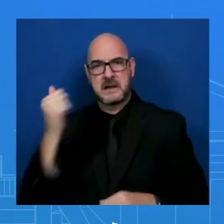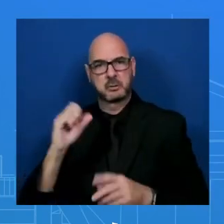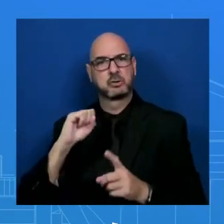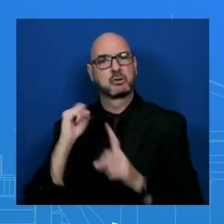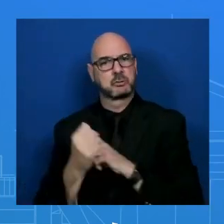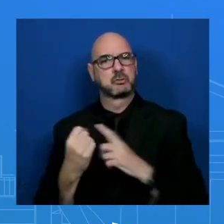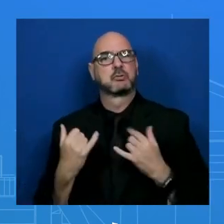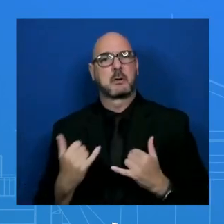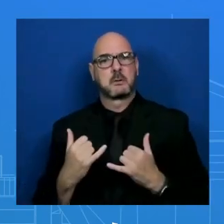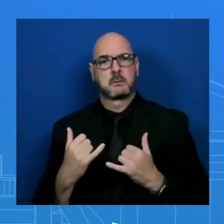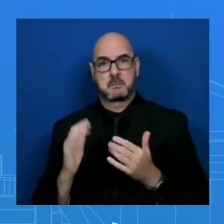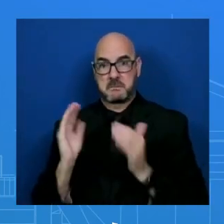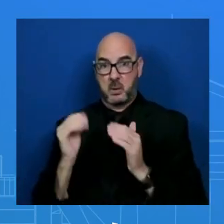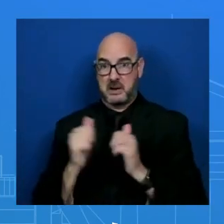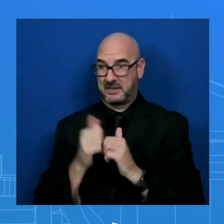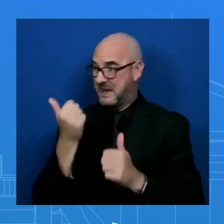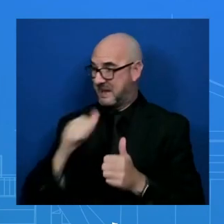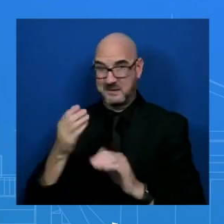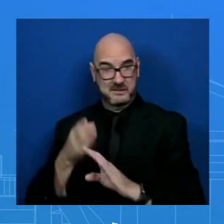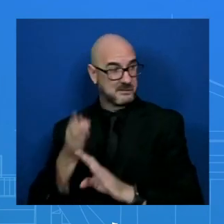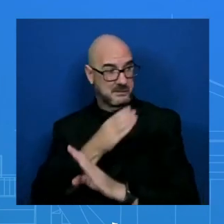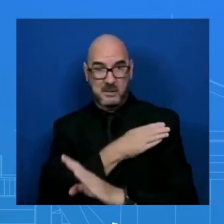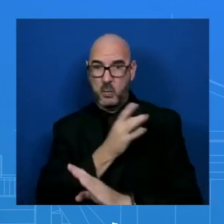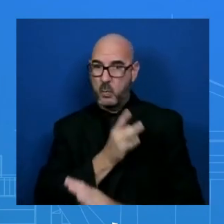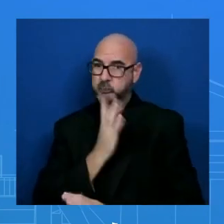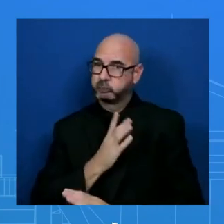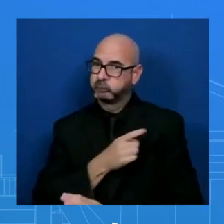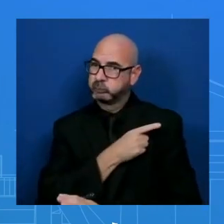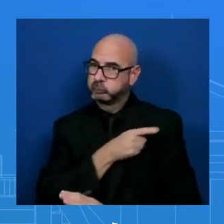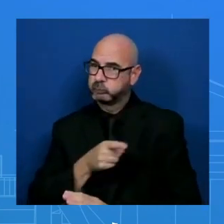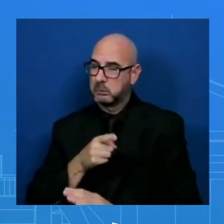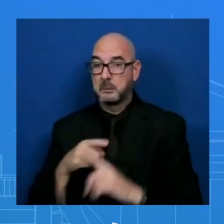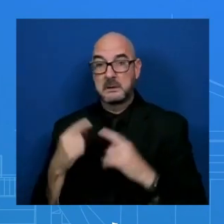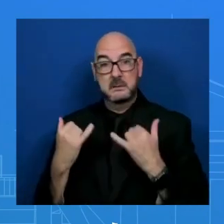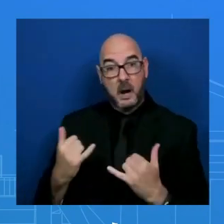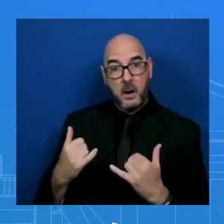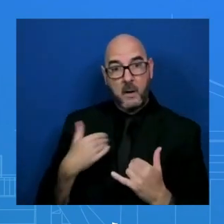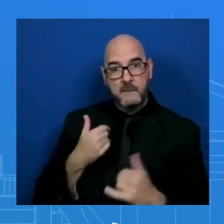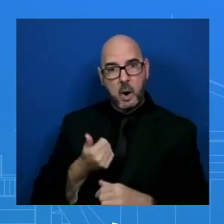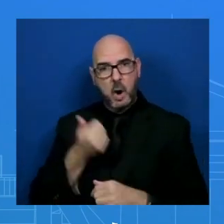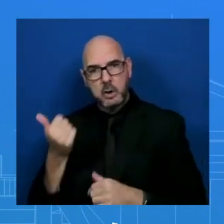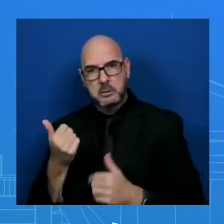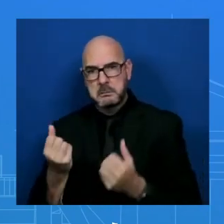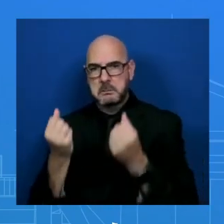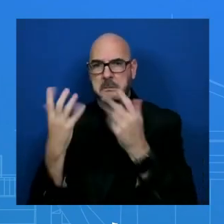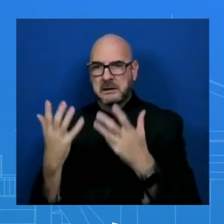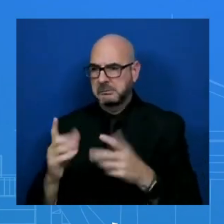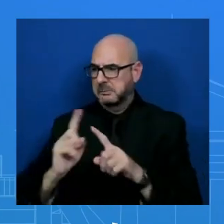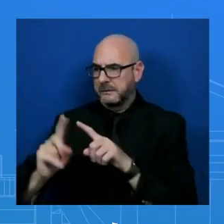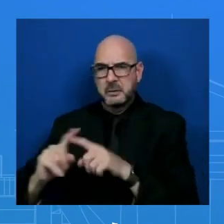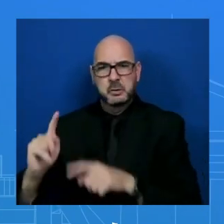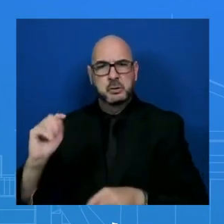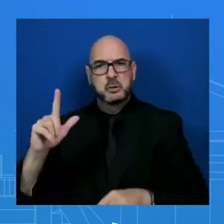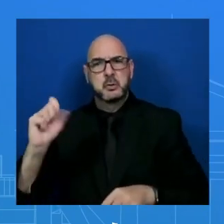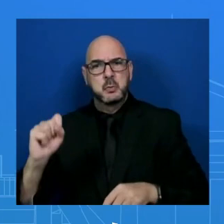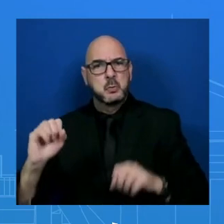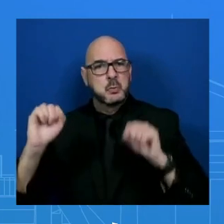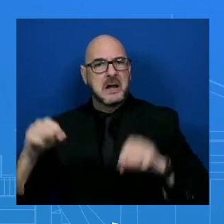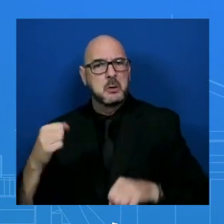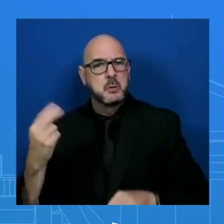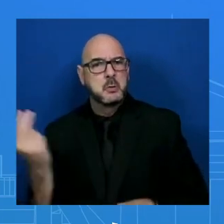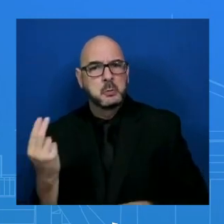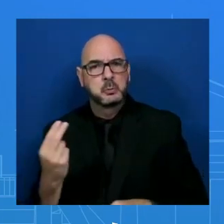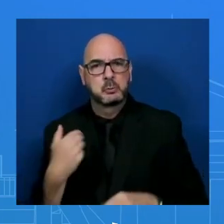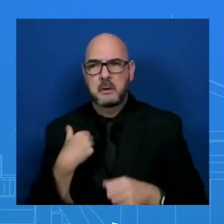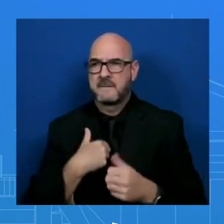COVID, and that's because we have tools in our tool belt, right? We have safe – we're going to have those midterm – midterm, sorry, mid-September